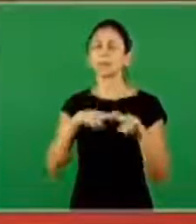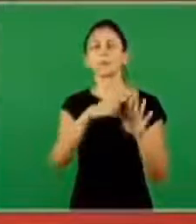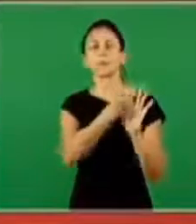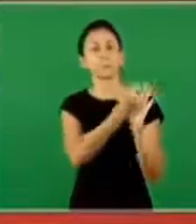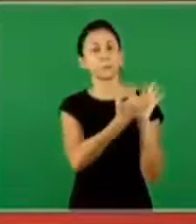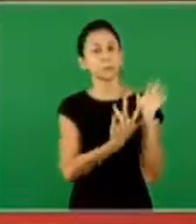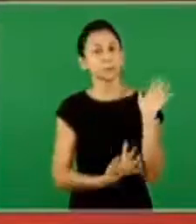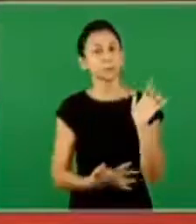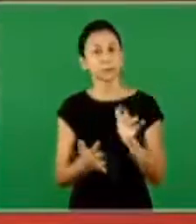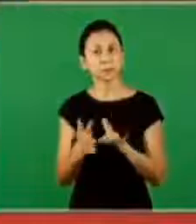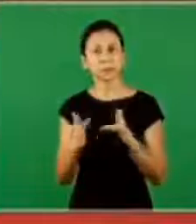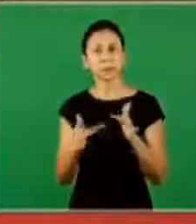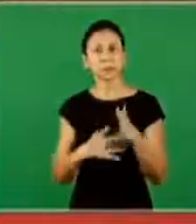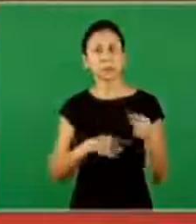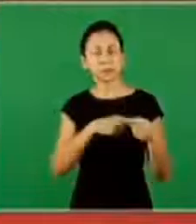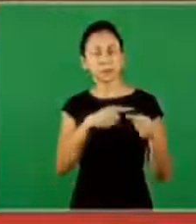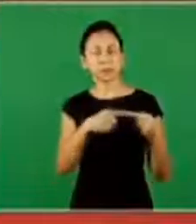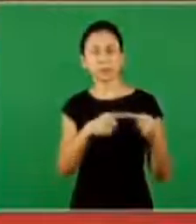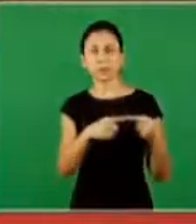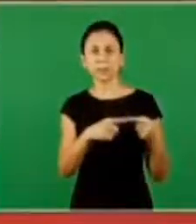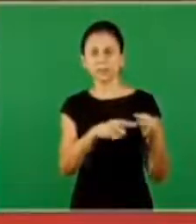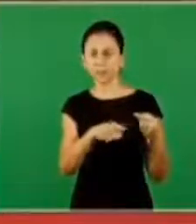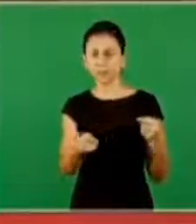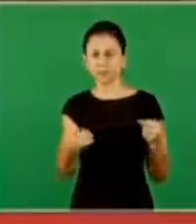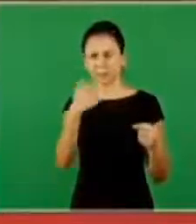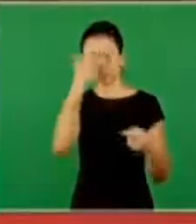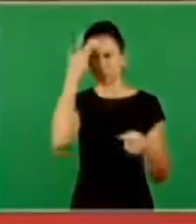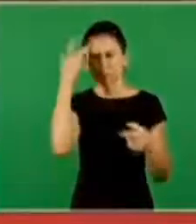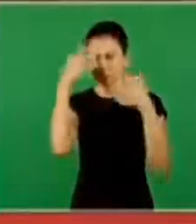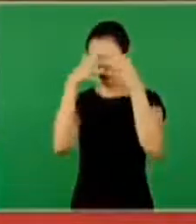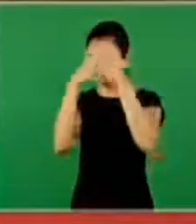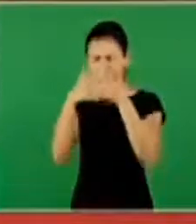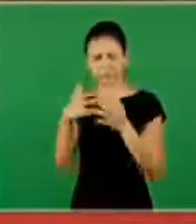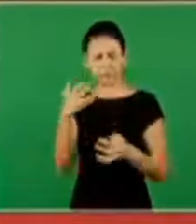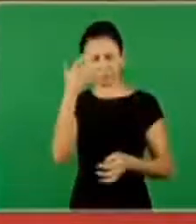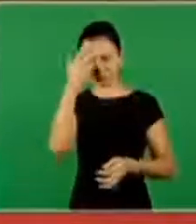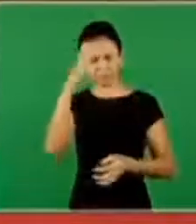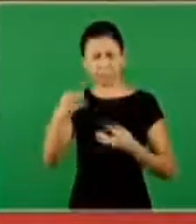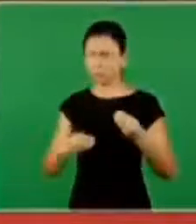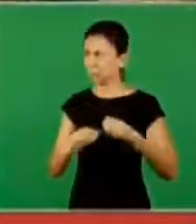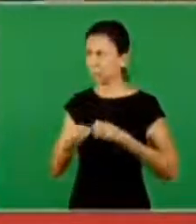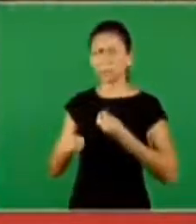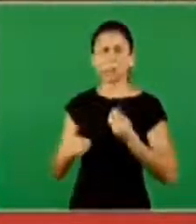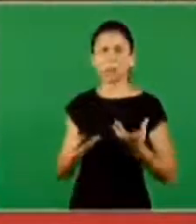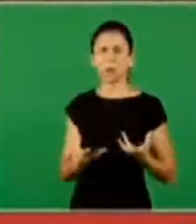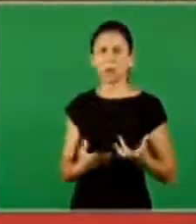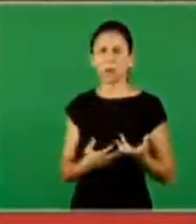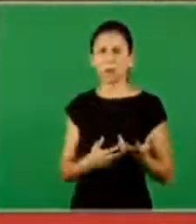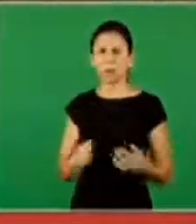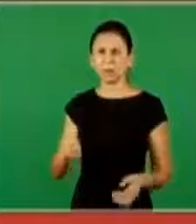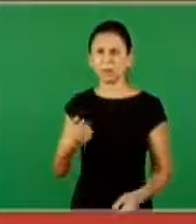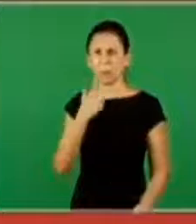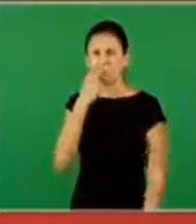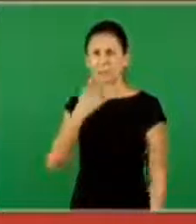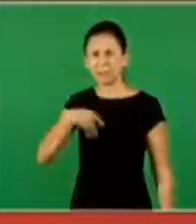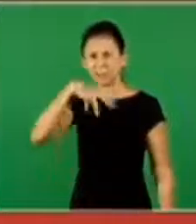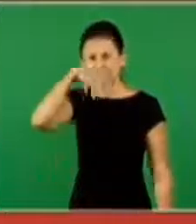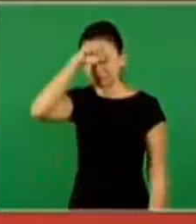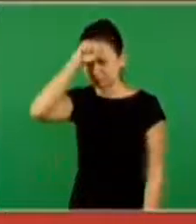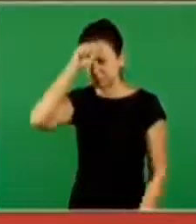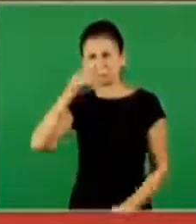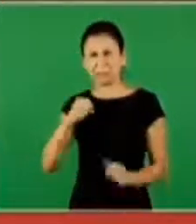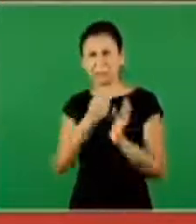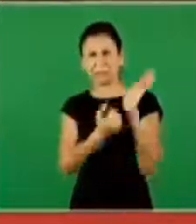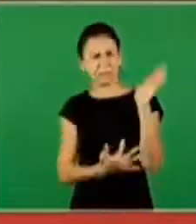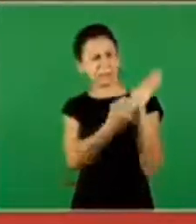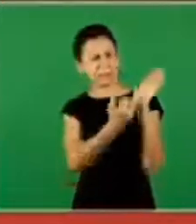was a pleading for the blood of Jesus and many didn't understand how it was they did some thought it was a mysticism